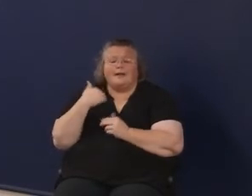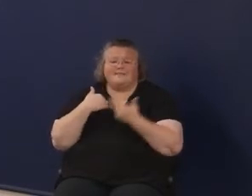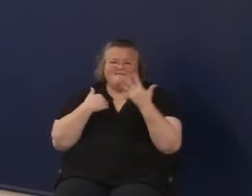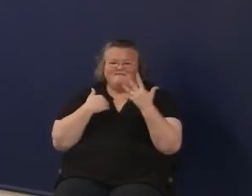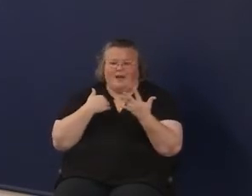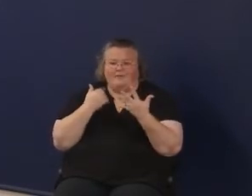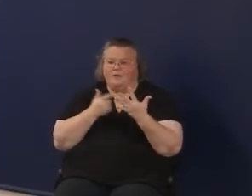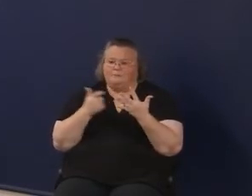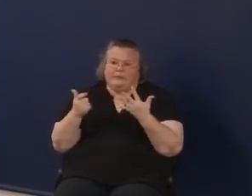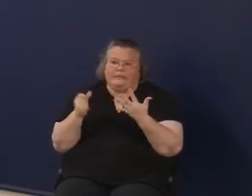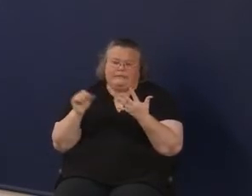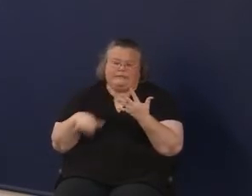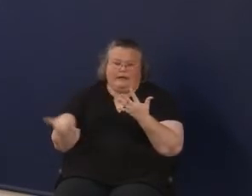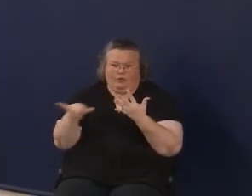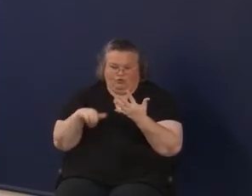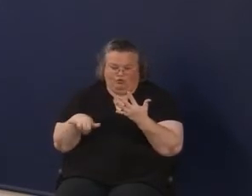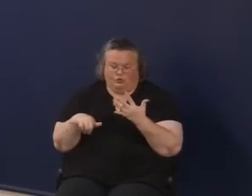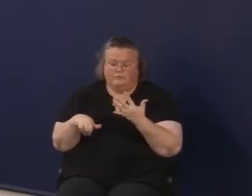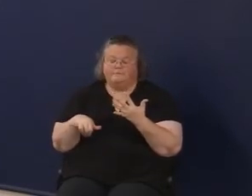standards that they want.